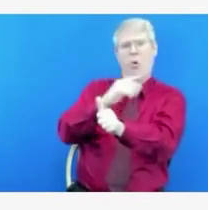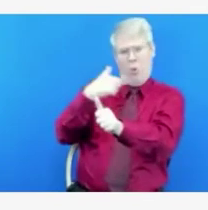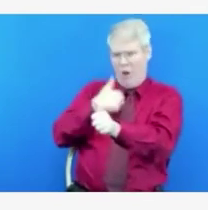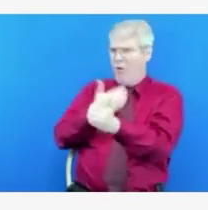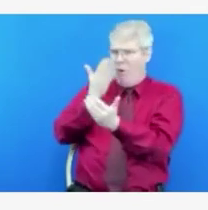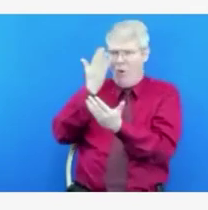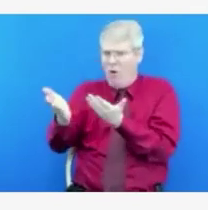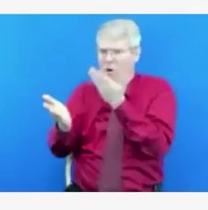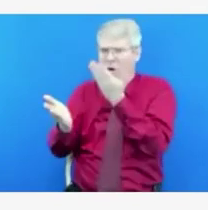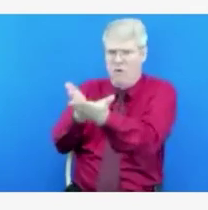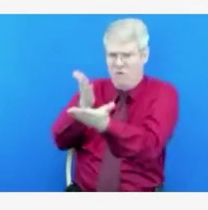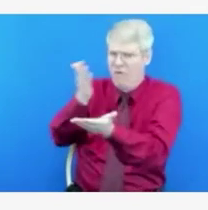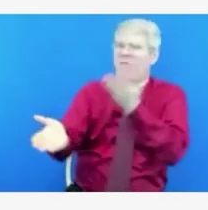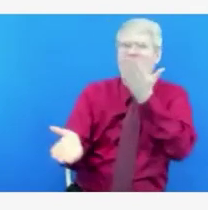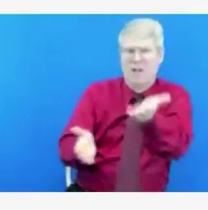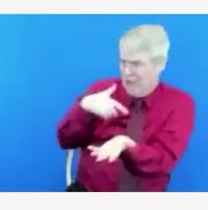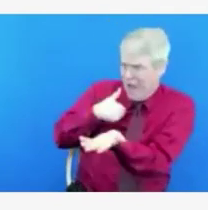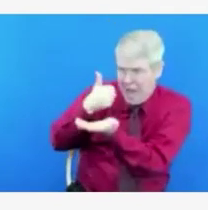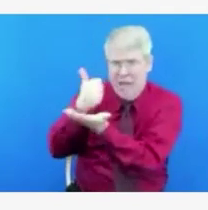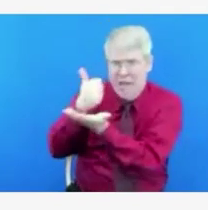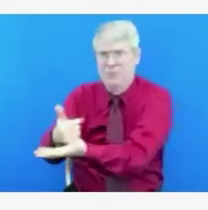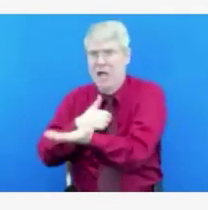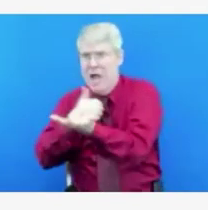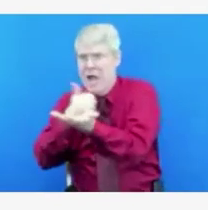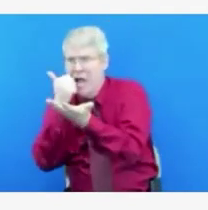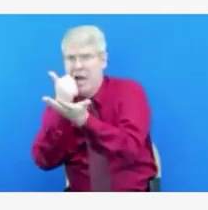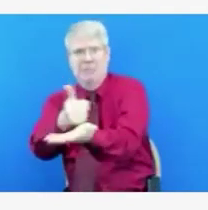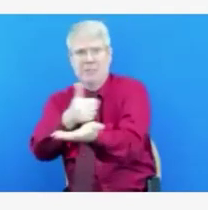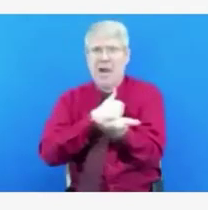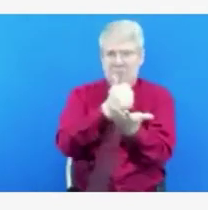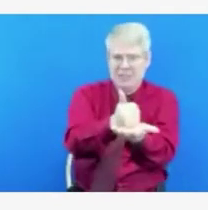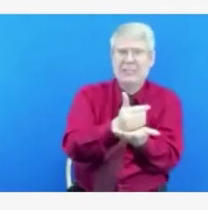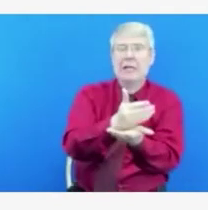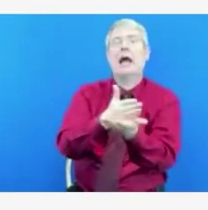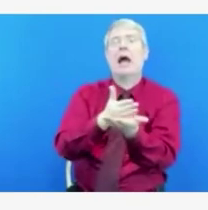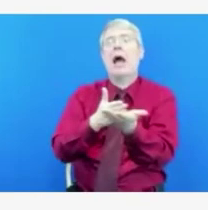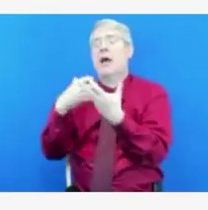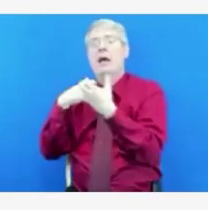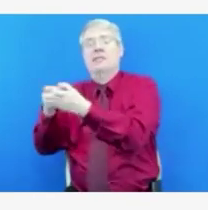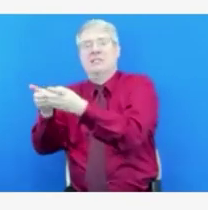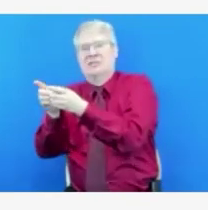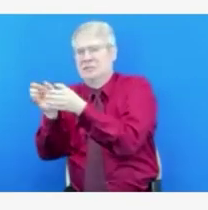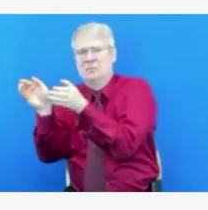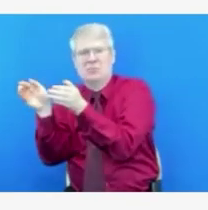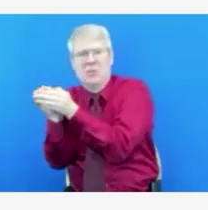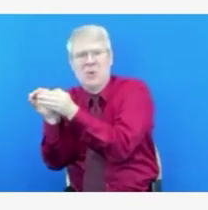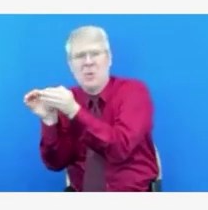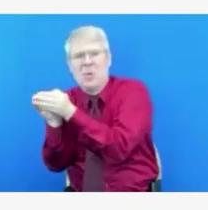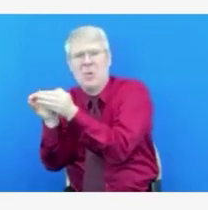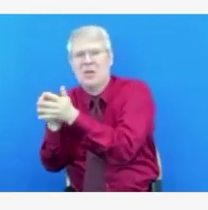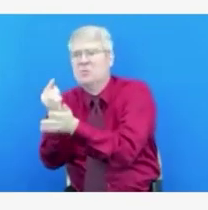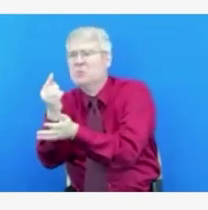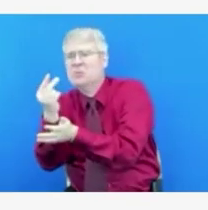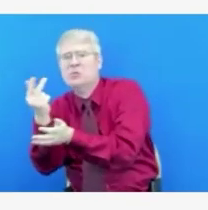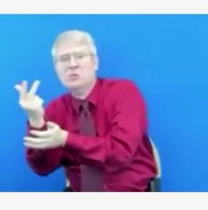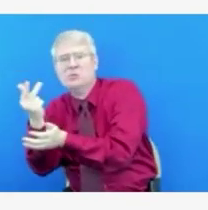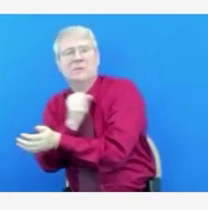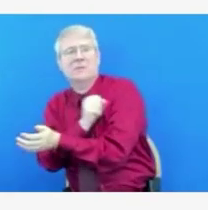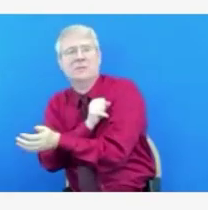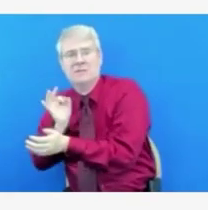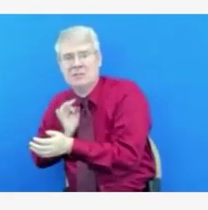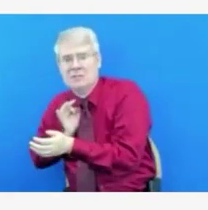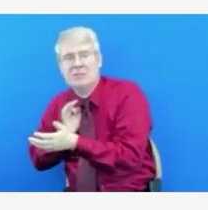residency, whether or not they're even an Idaho resident, duplicates, that sort of thing. So, it's important that those be adjudicated and the state is